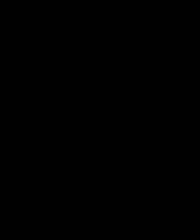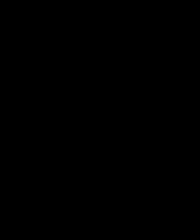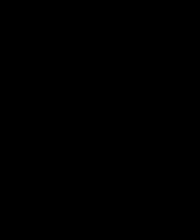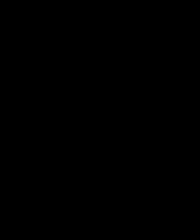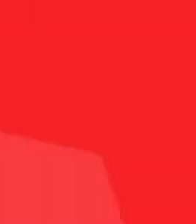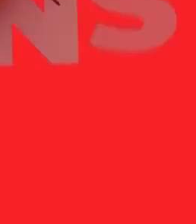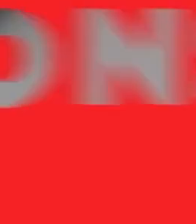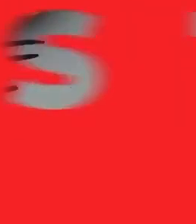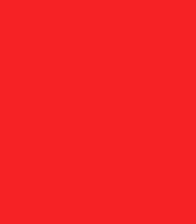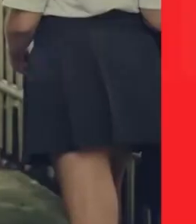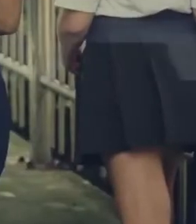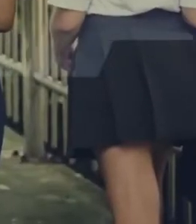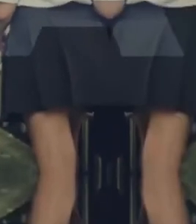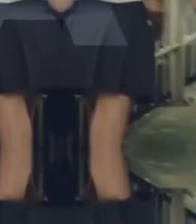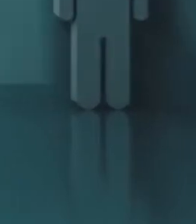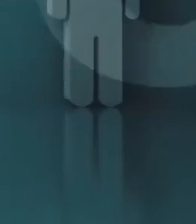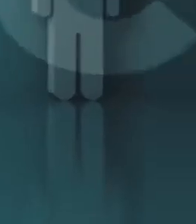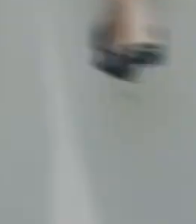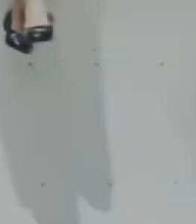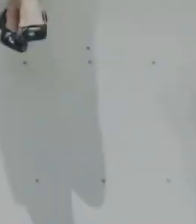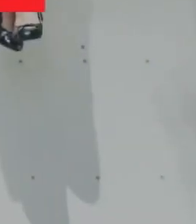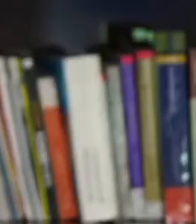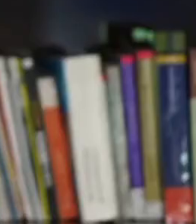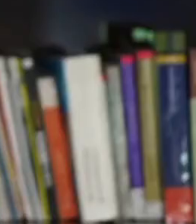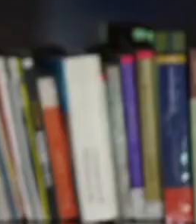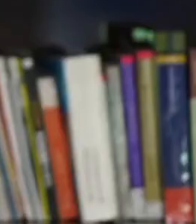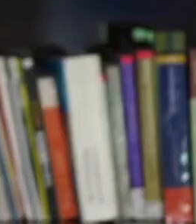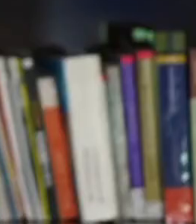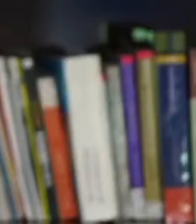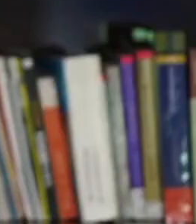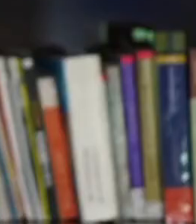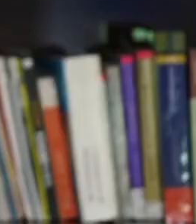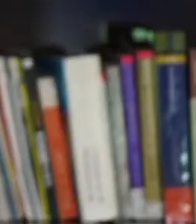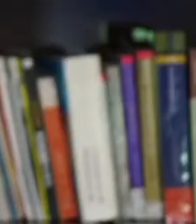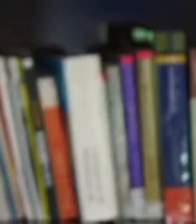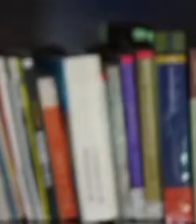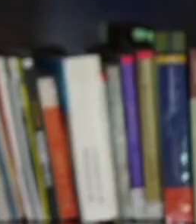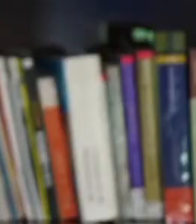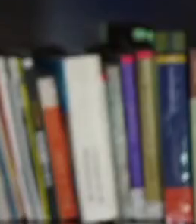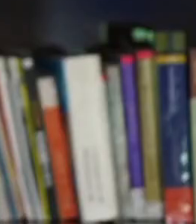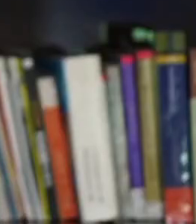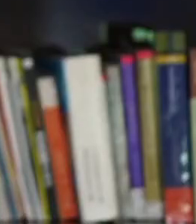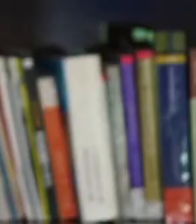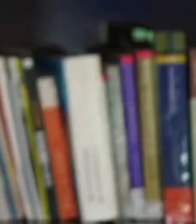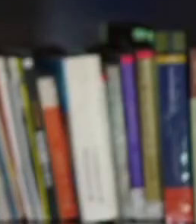122 that are not to be missed I wish you all the best in your final exams